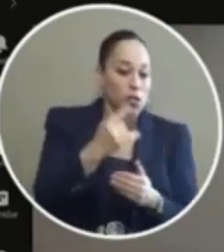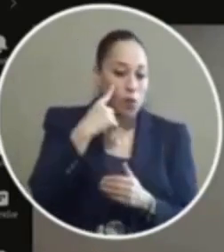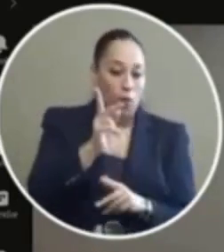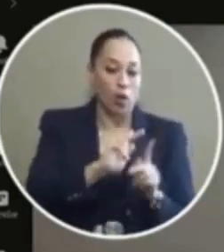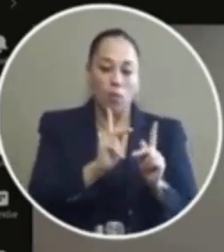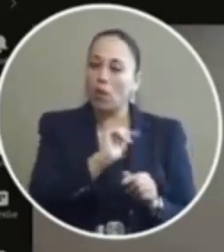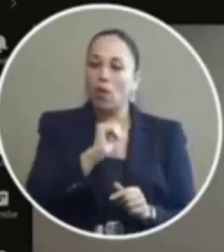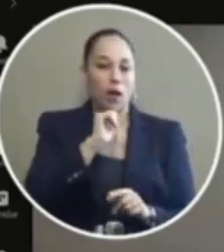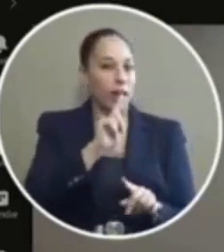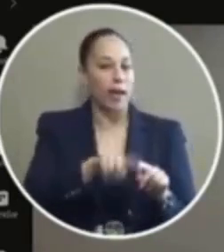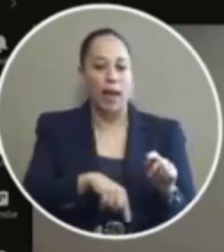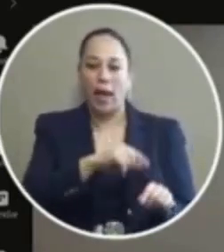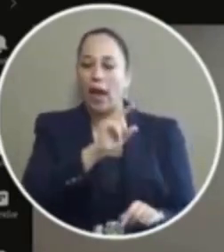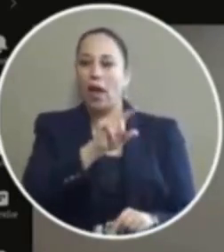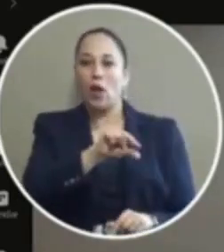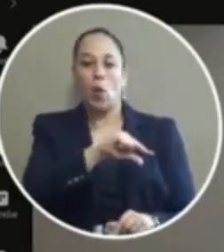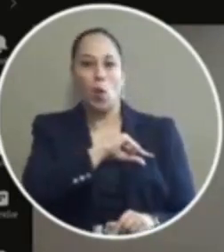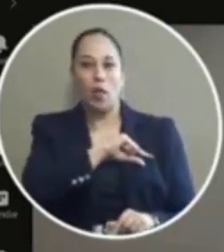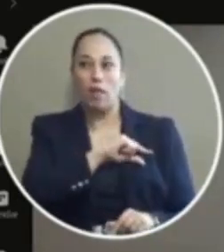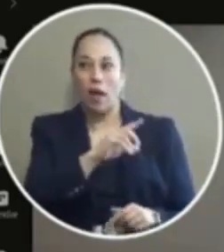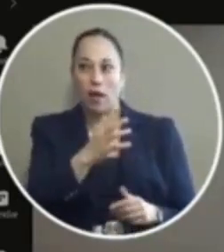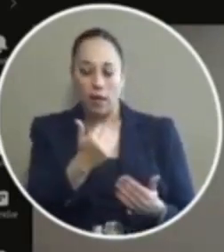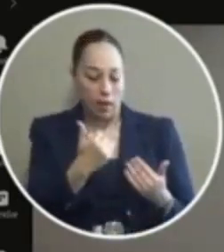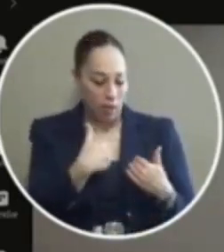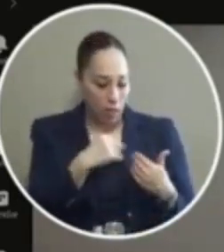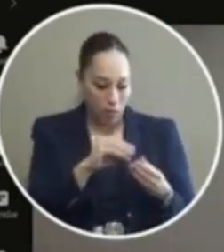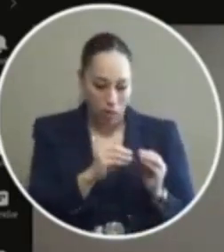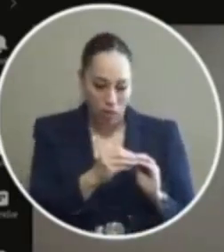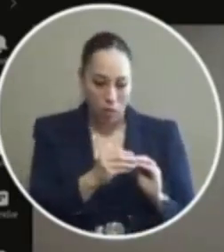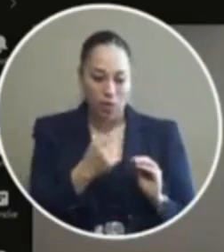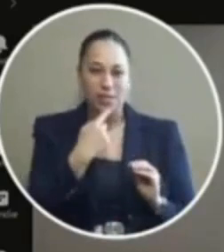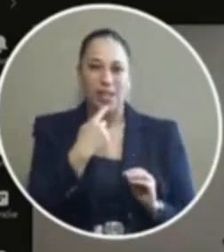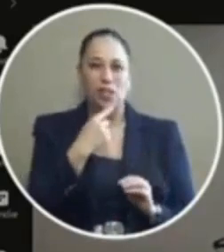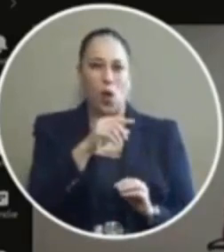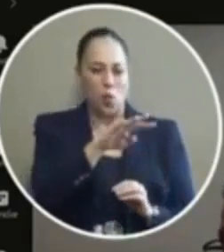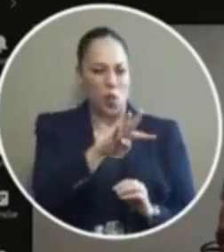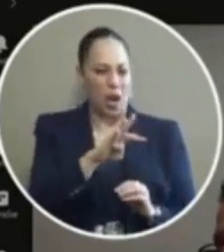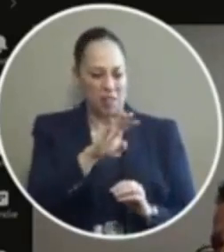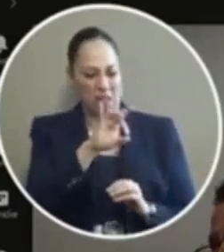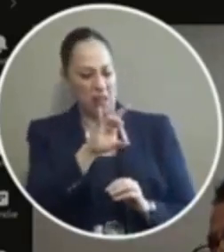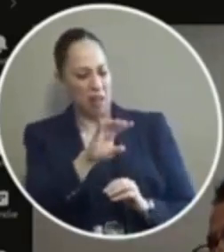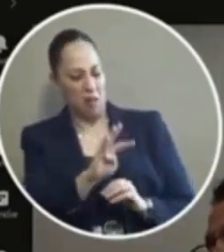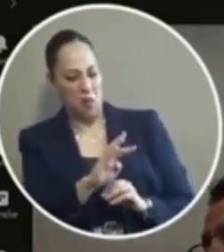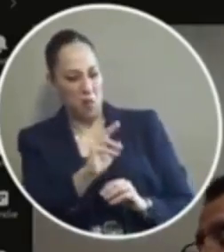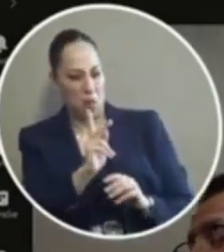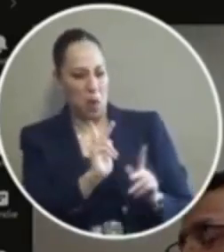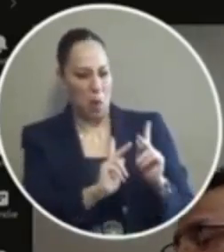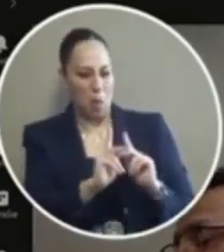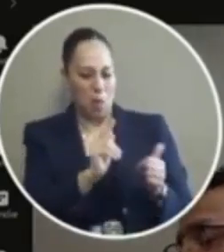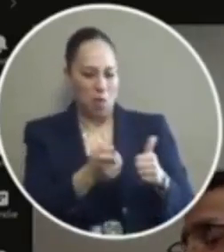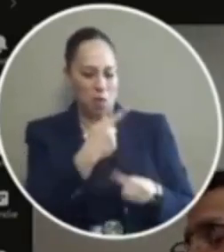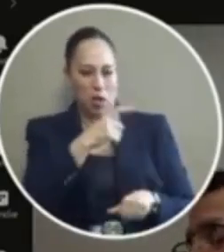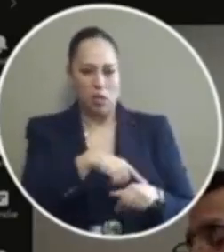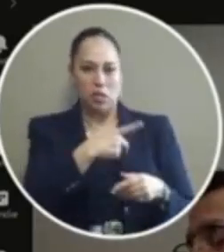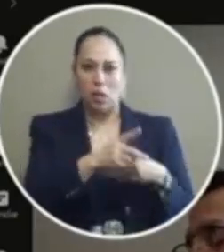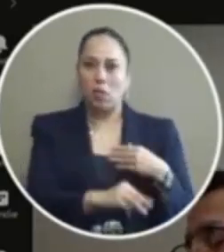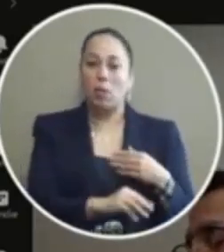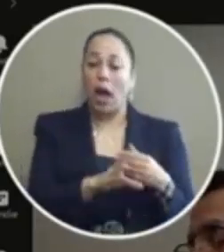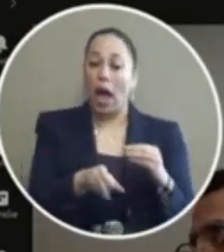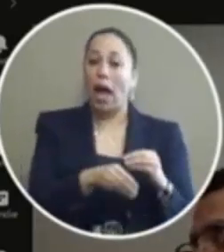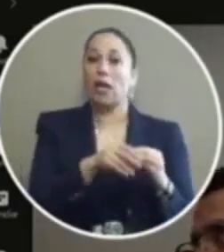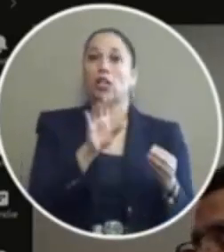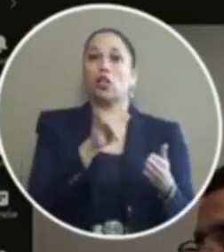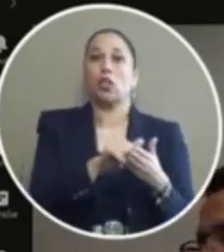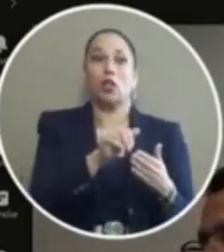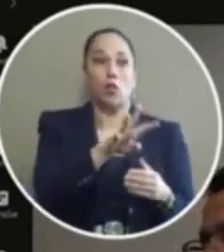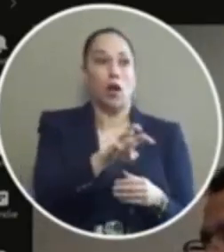qualify just a couple of quick numbers I think Mr. Esparza said 484 people had gone through the first chance program in addition to